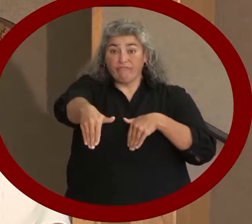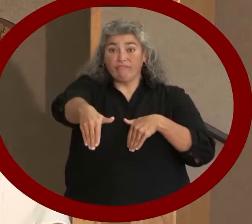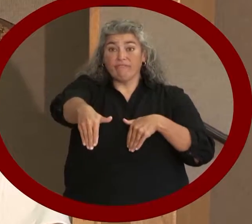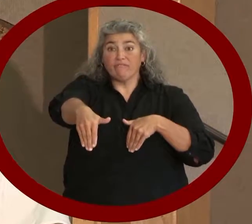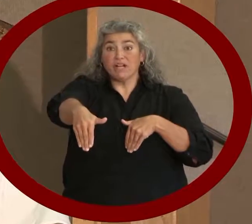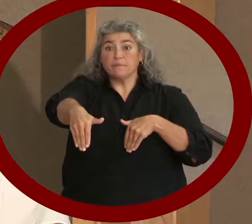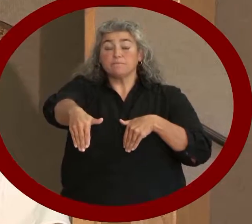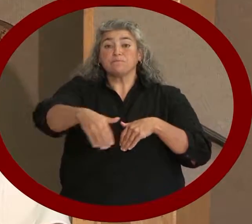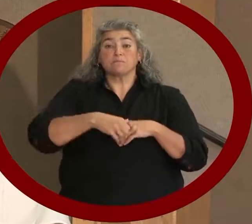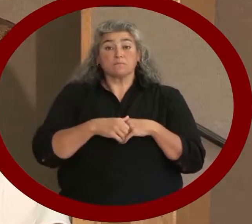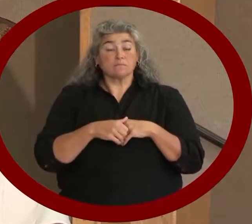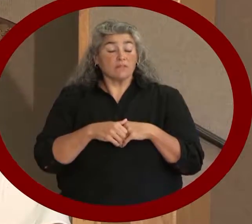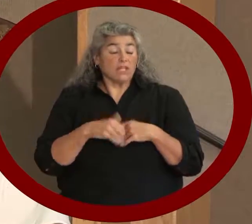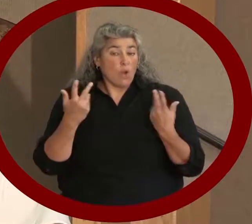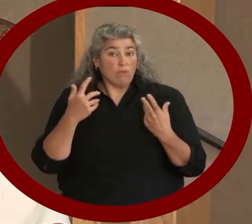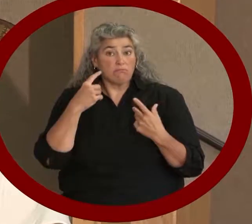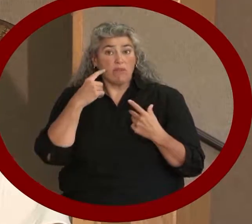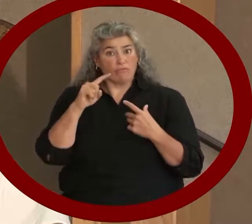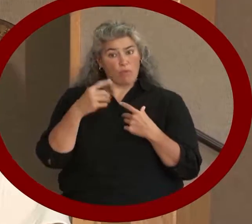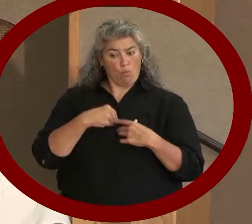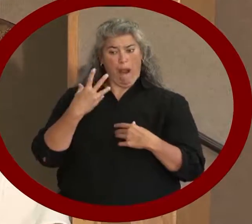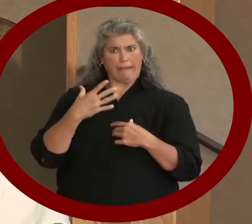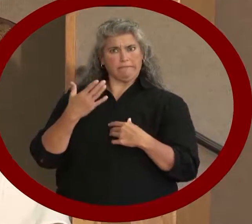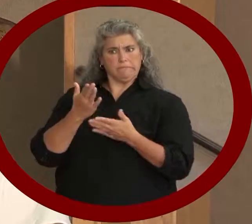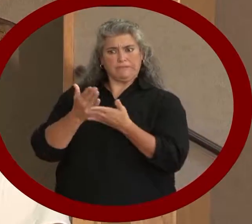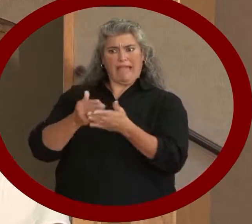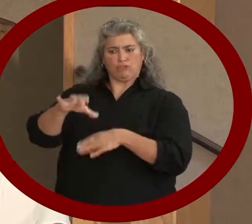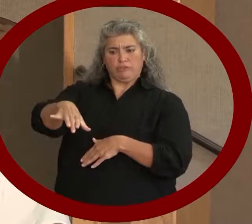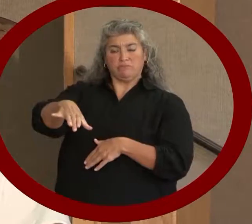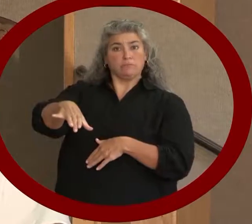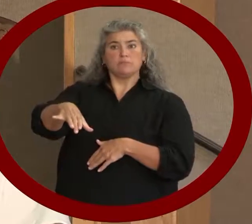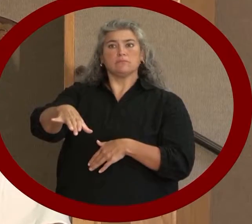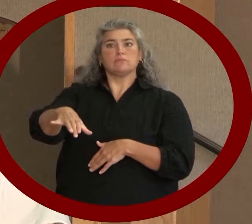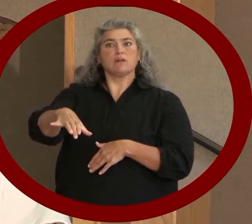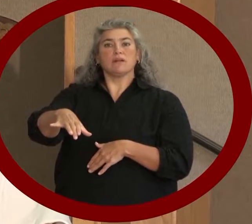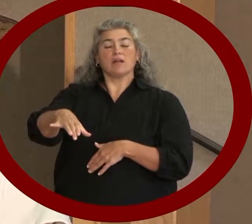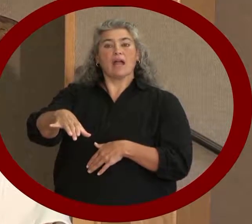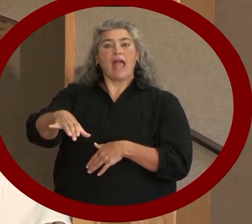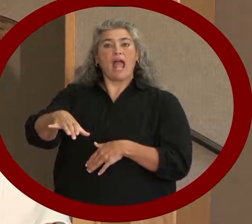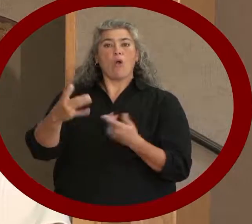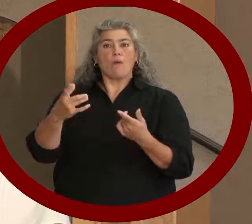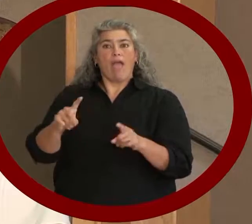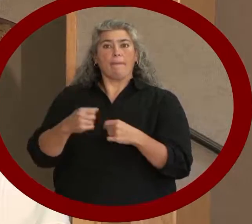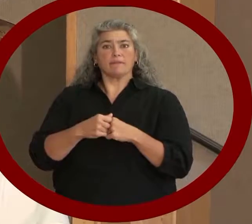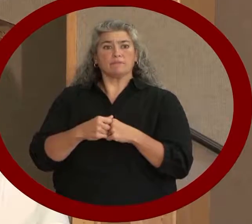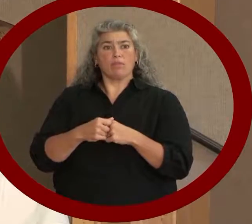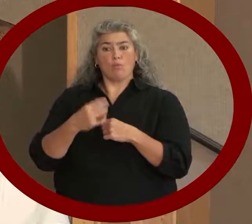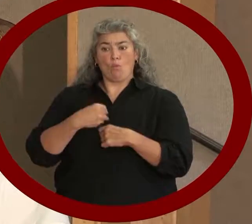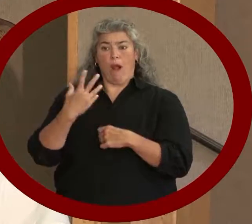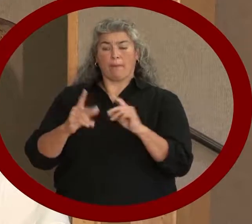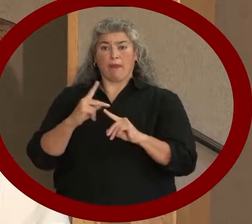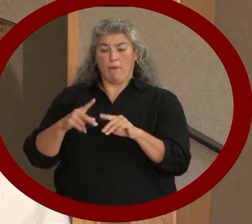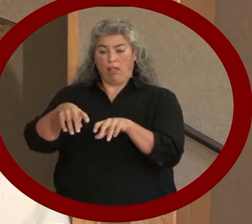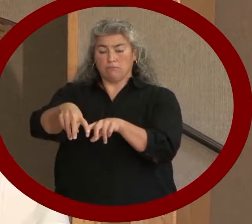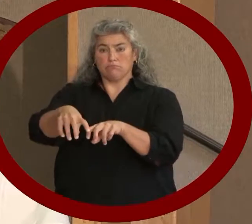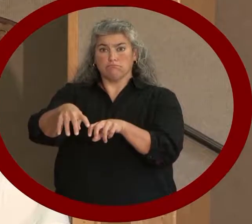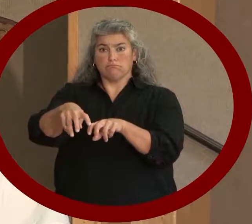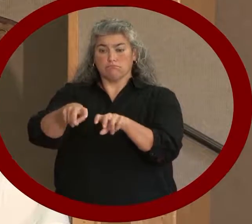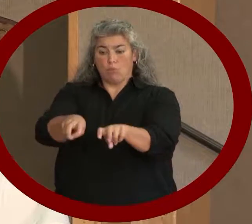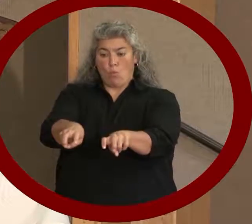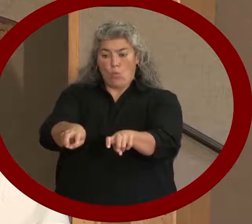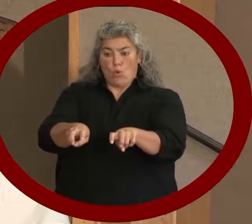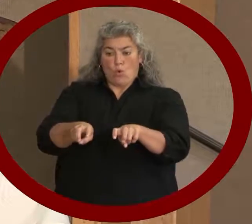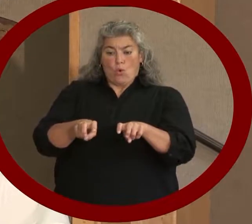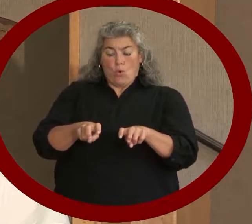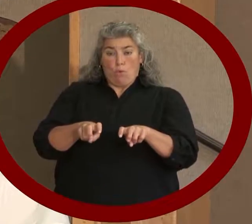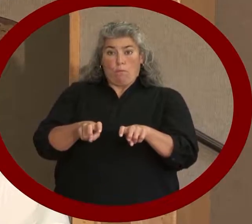of the white section of the bus, they started moving the line back so that it encroached